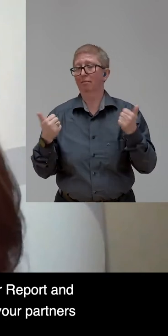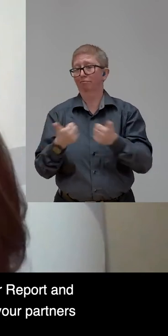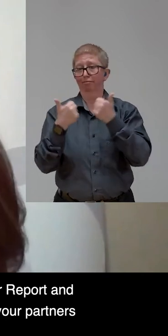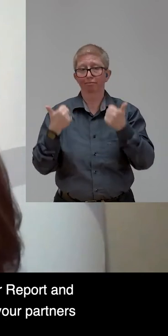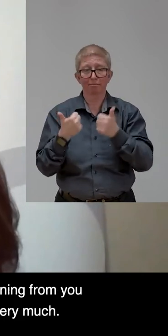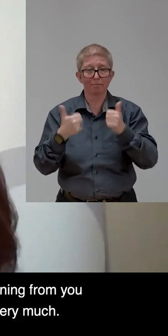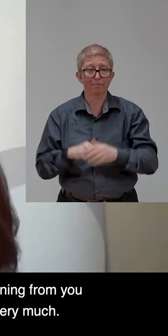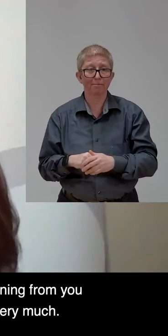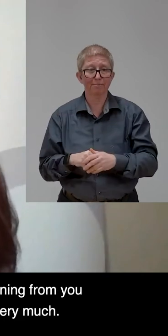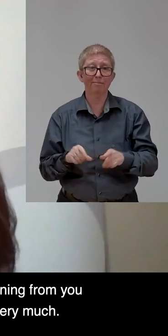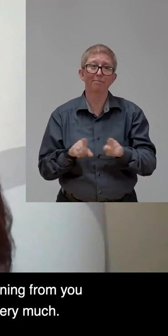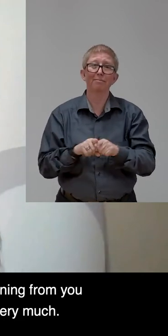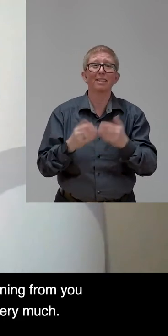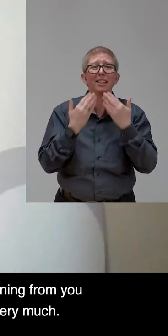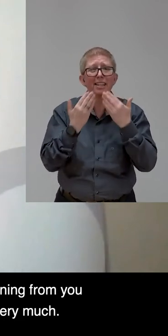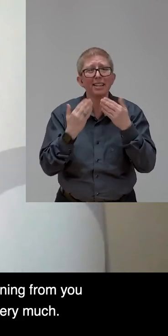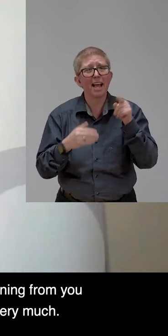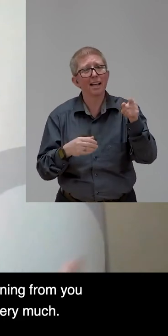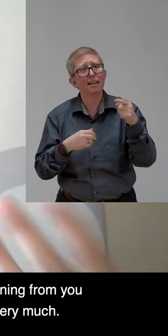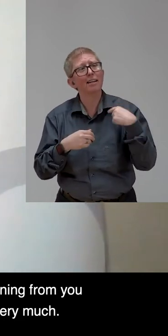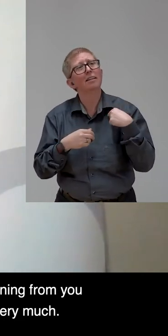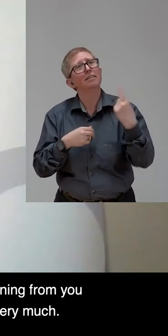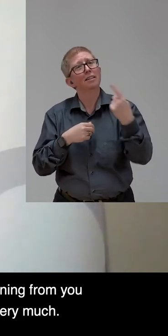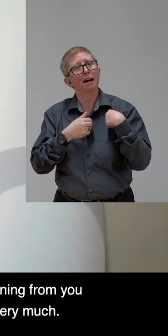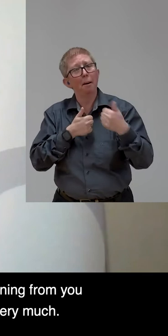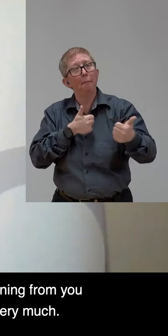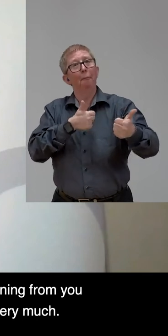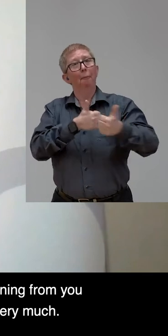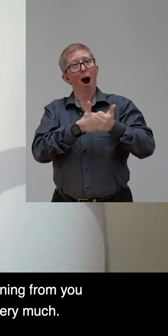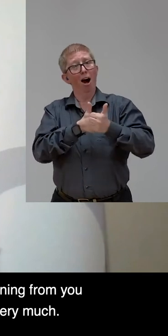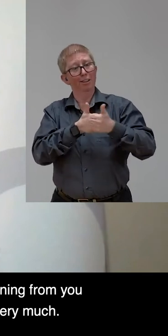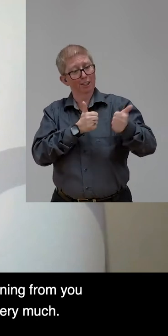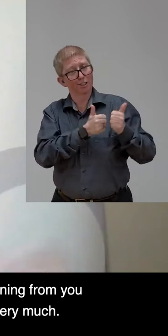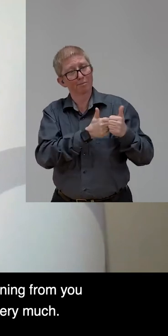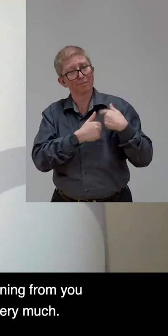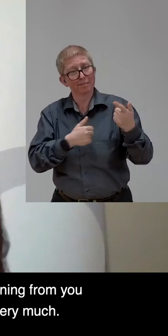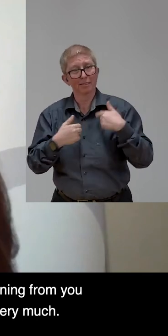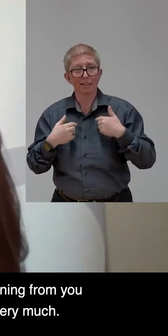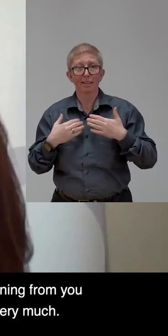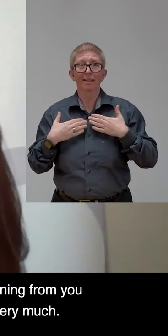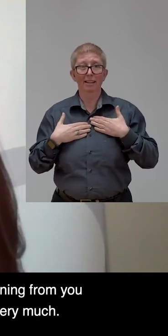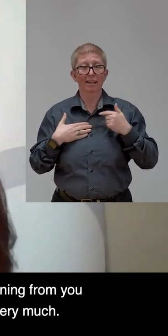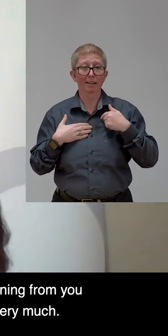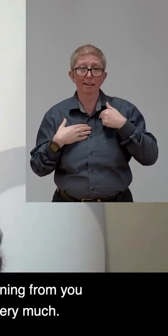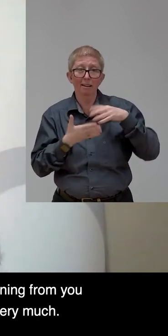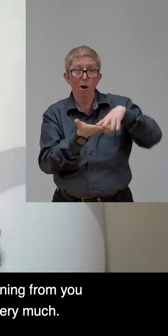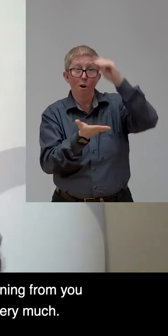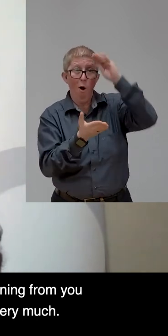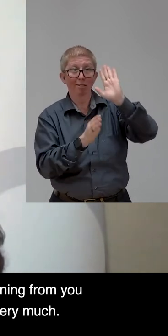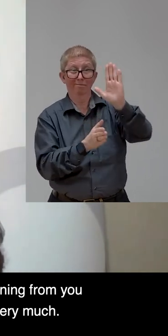your partners. Because definitely we believe that we are the ones learning from you rather than you are learning from us.